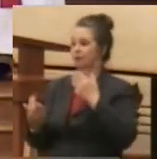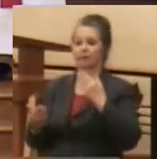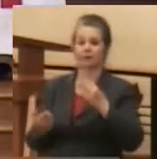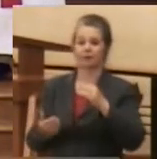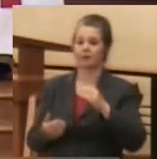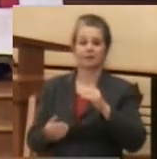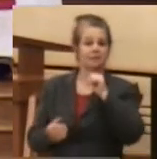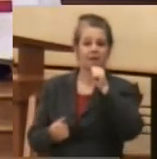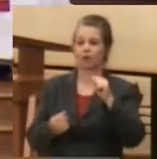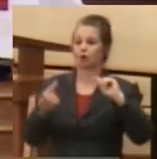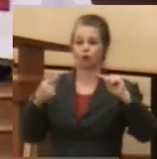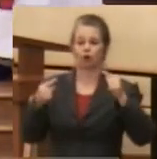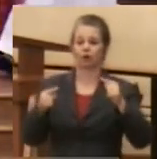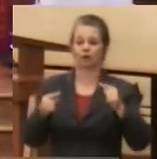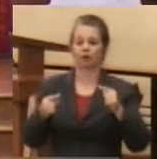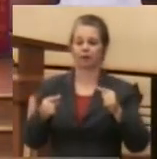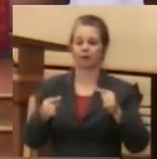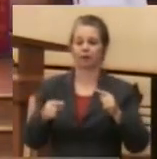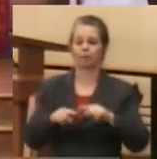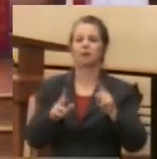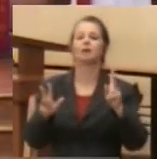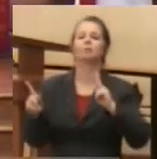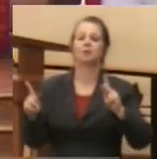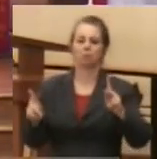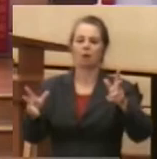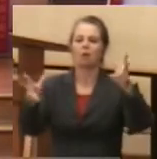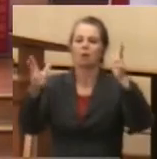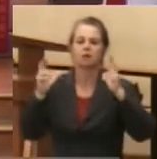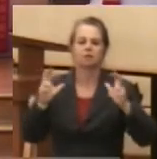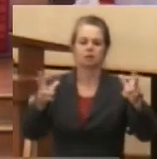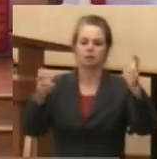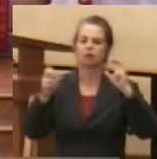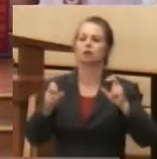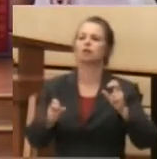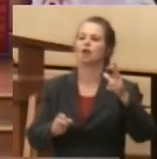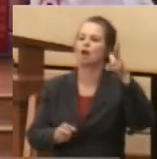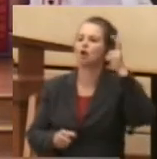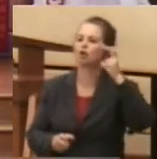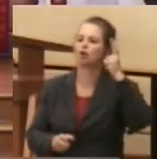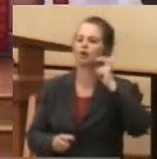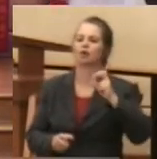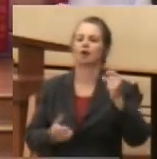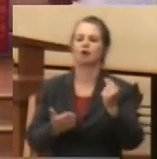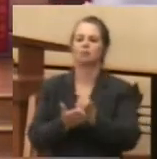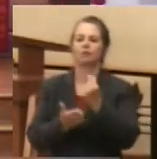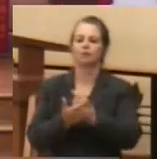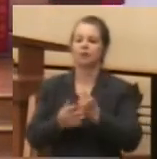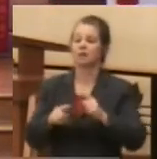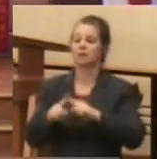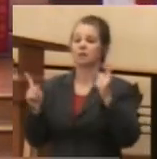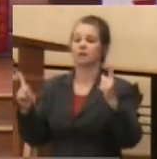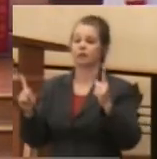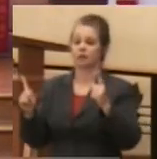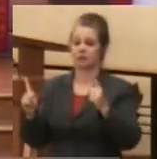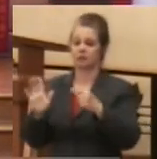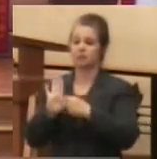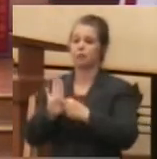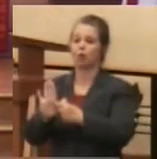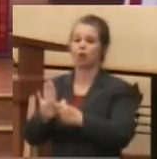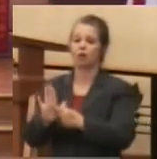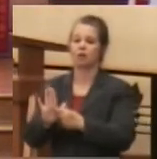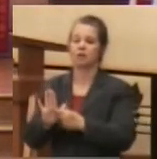unharmed and the people listened and they heard the gospel. The other symbol we have here for Pentecost is a dove.